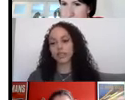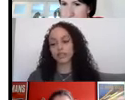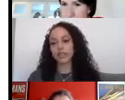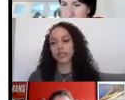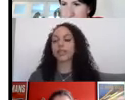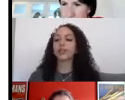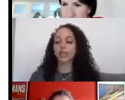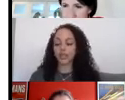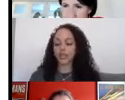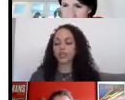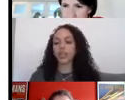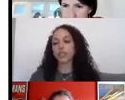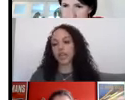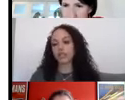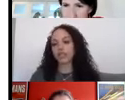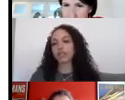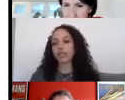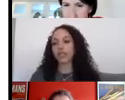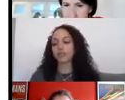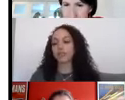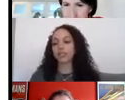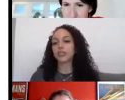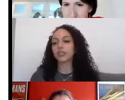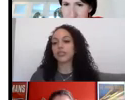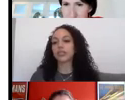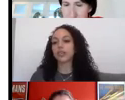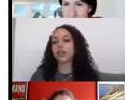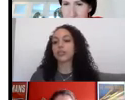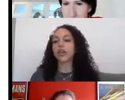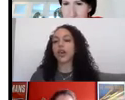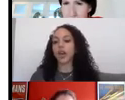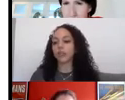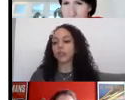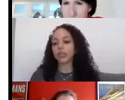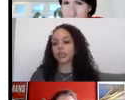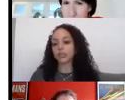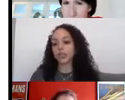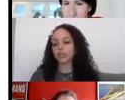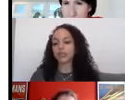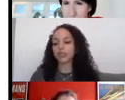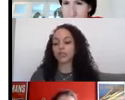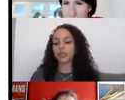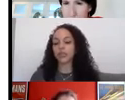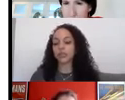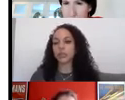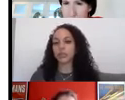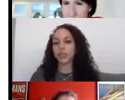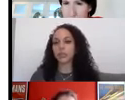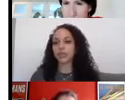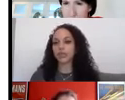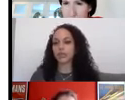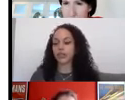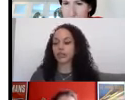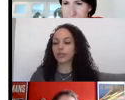recently. And any training that you have done or any CPD you've done during that time would be considered because, you know, when we